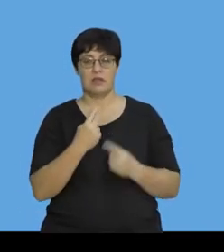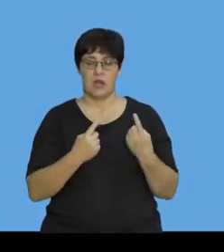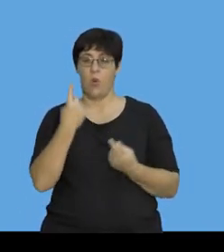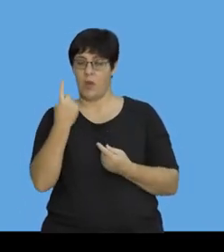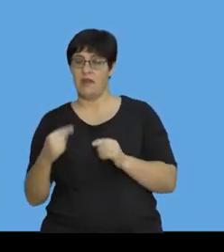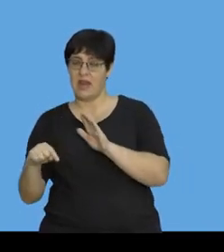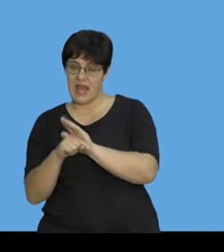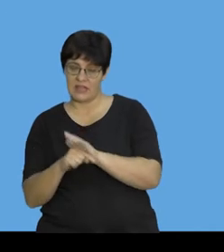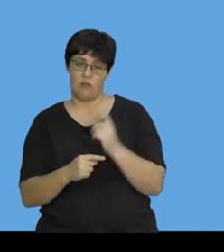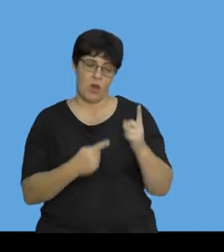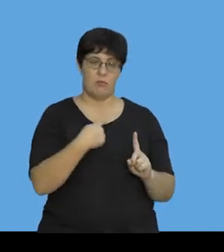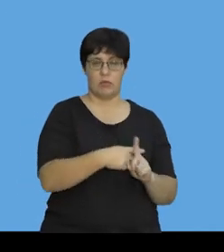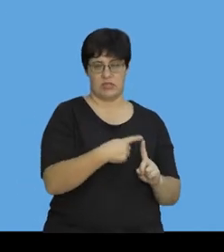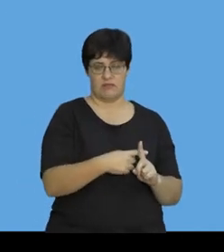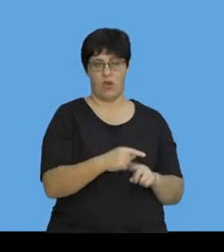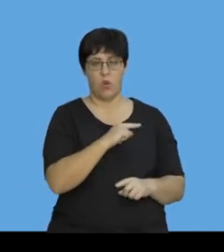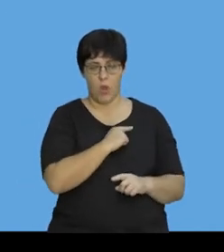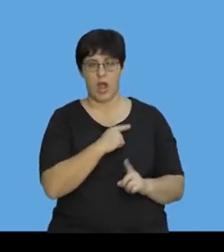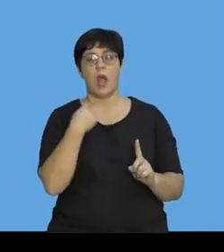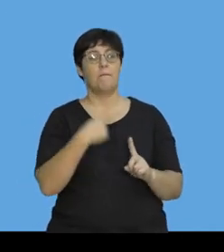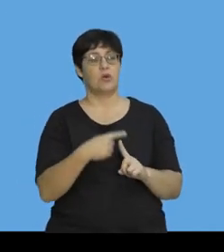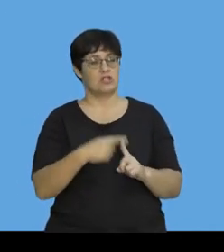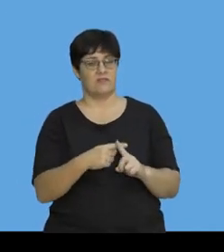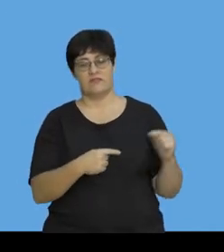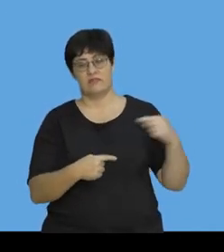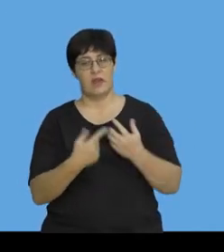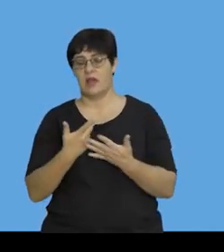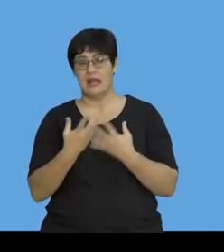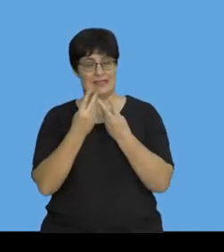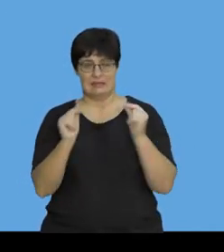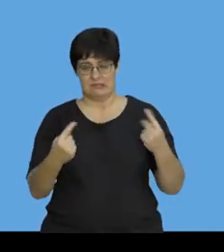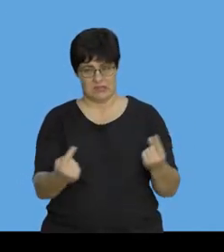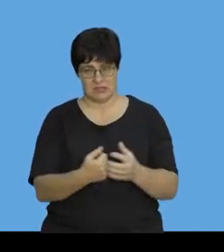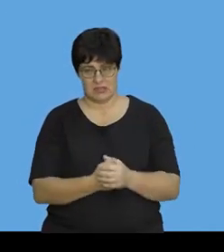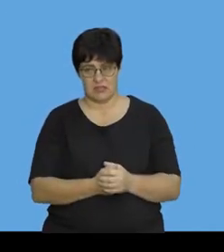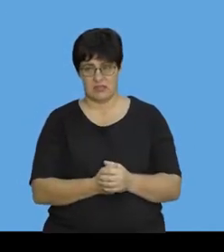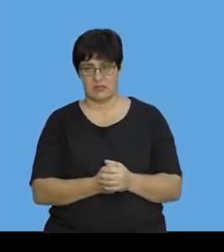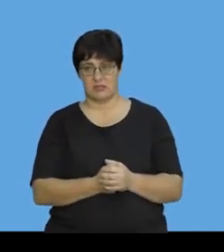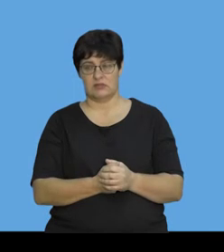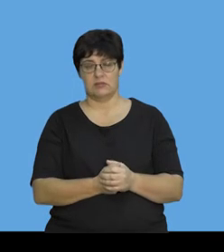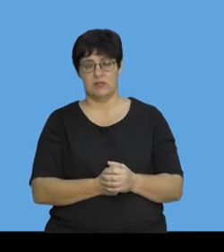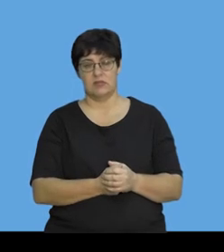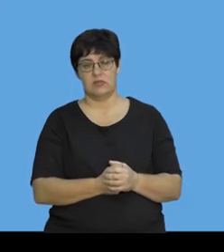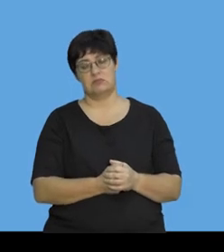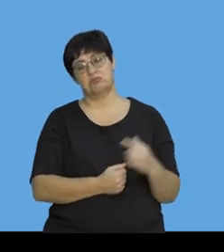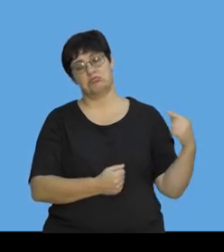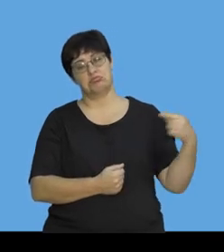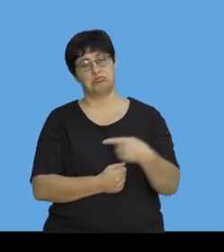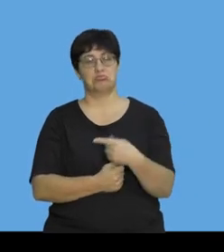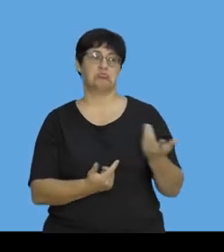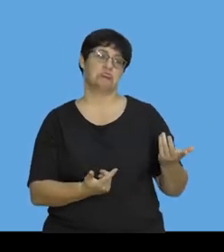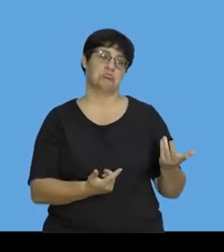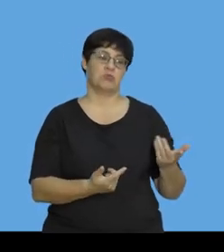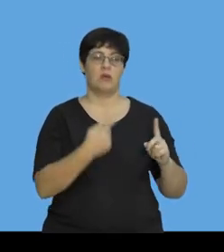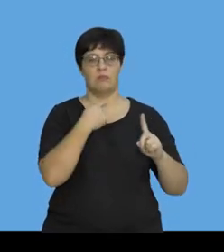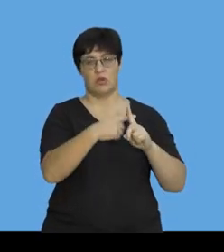them has to be negative, because we always have to have a positive direction. That can't disappear. So, if I make A's